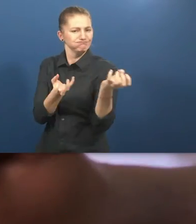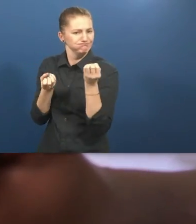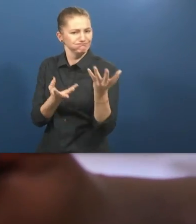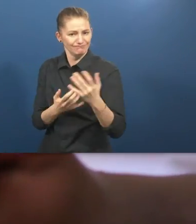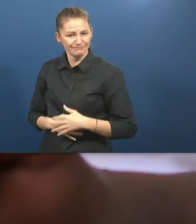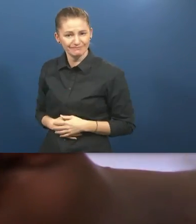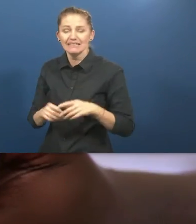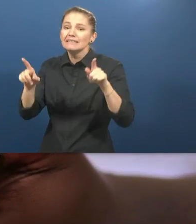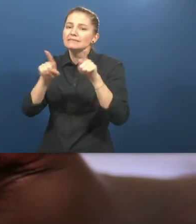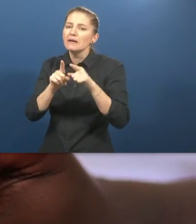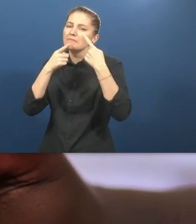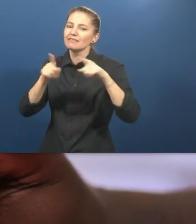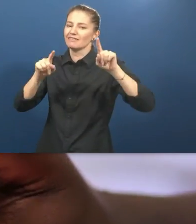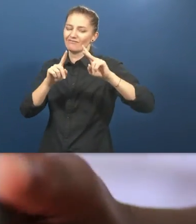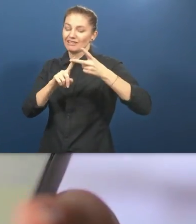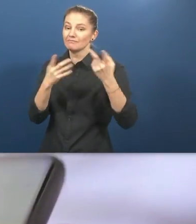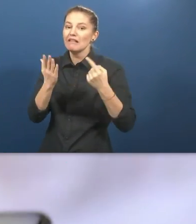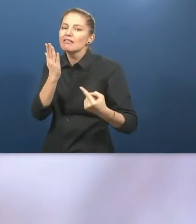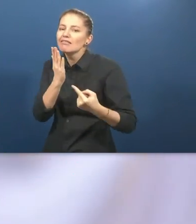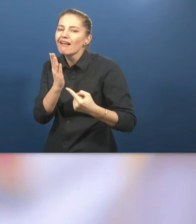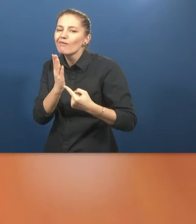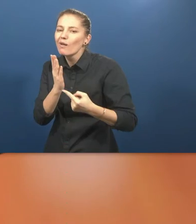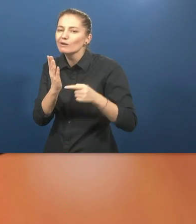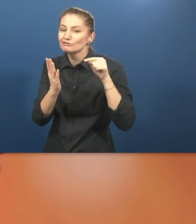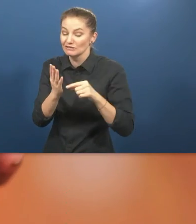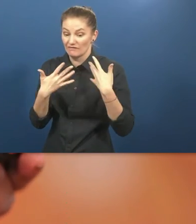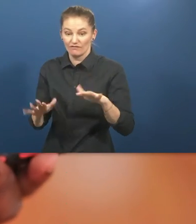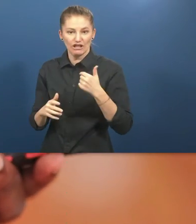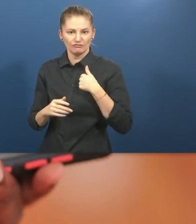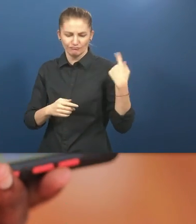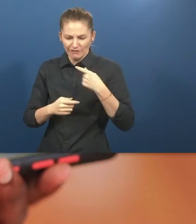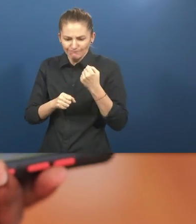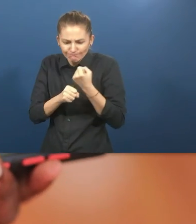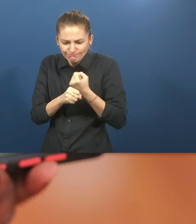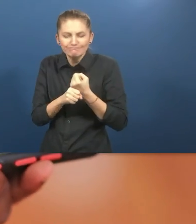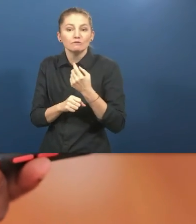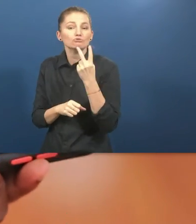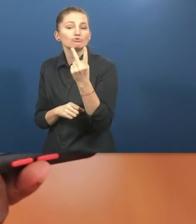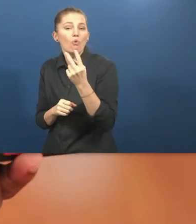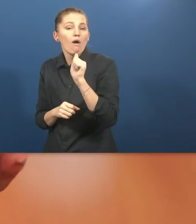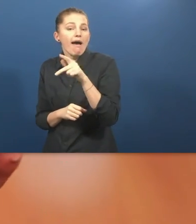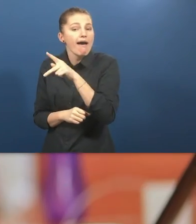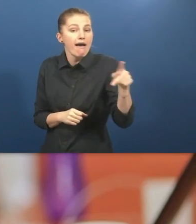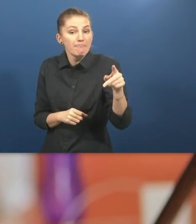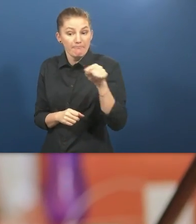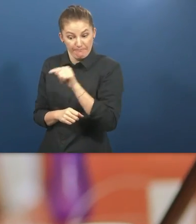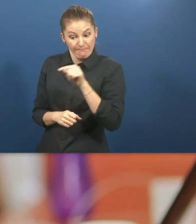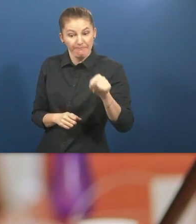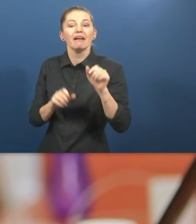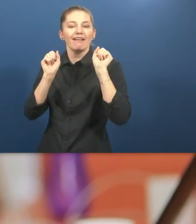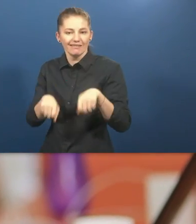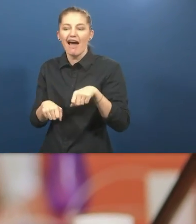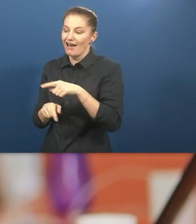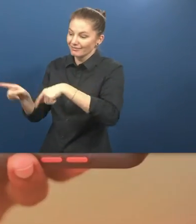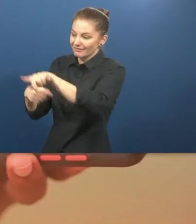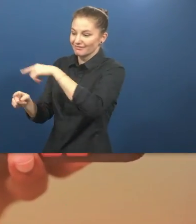aspect is the use of technology, where we have developed two apps that are used to support DIFs in